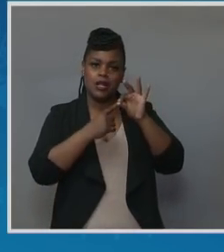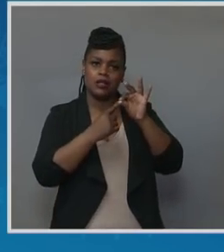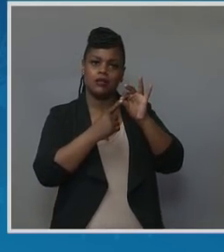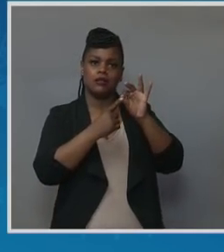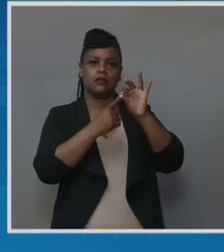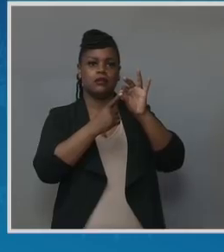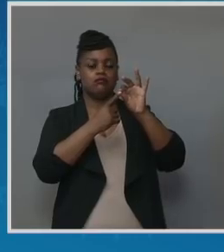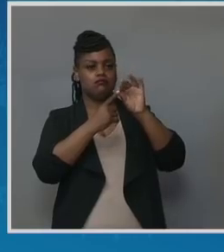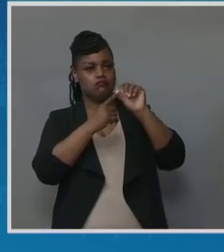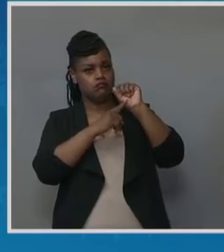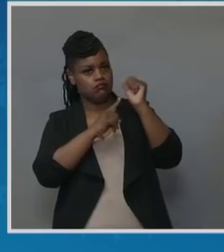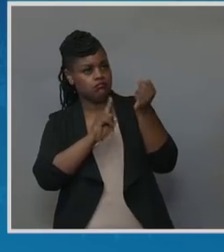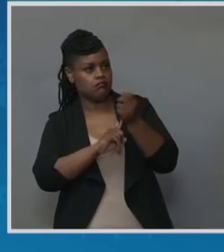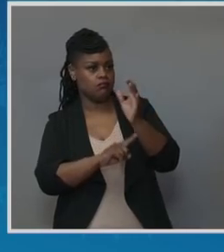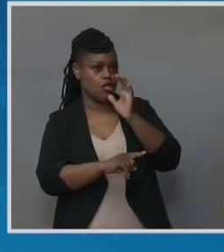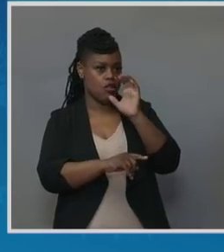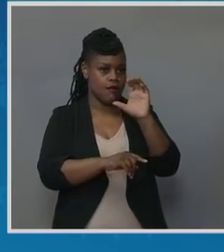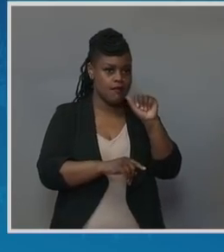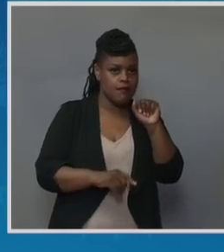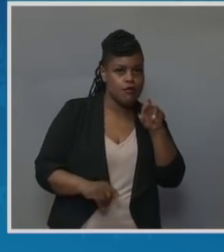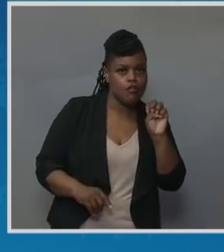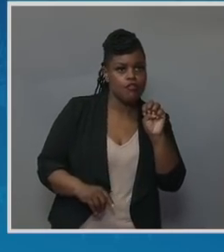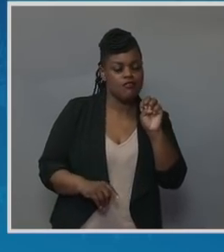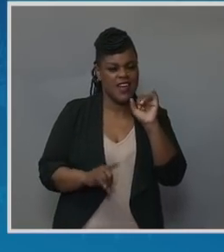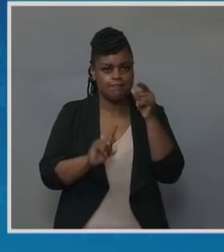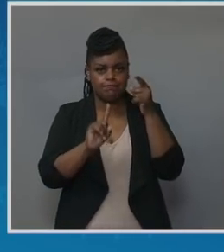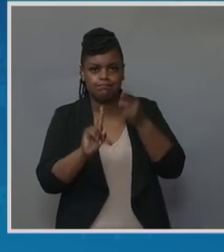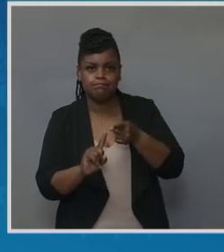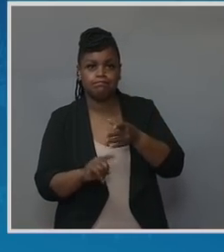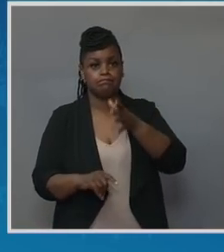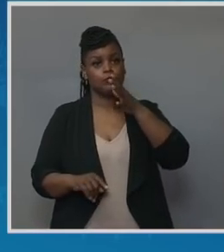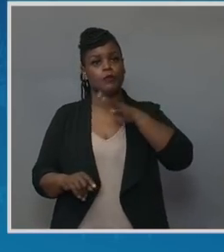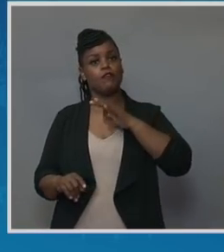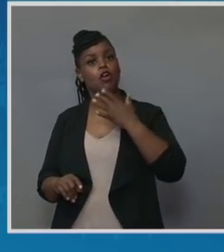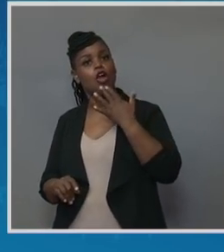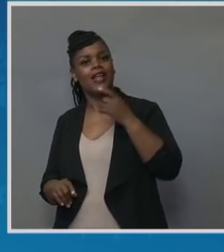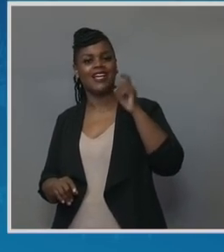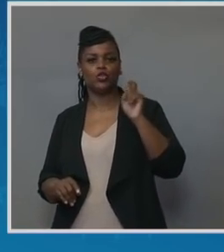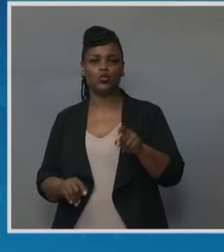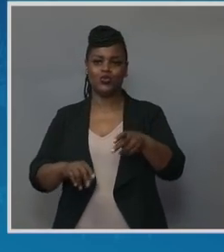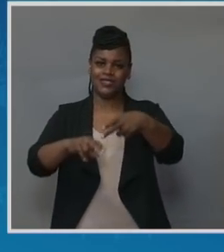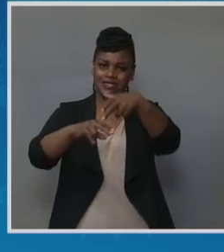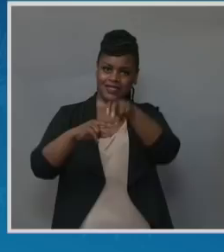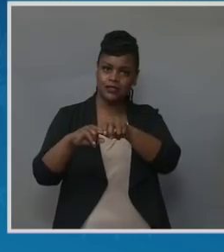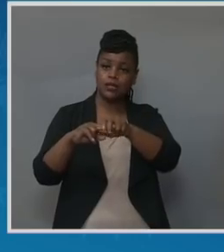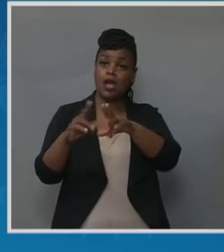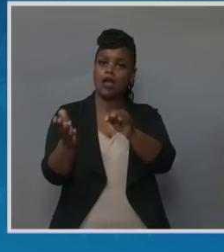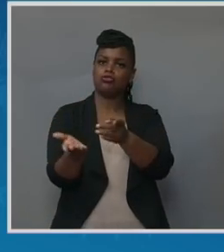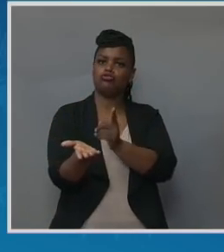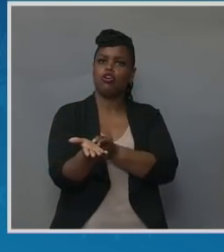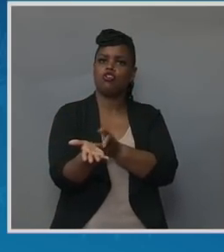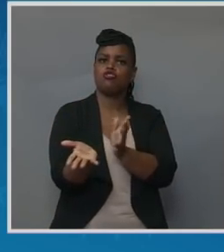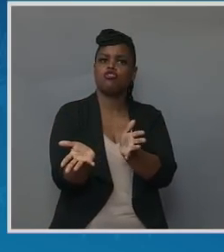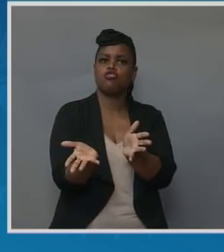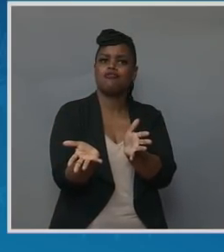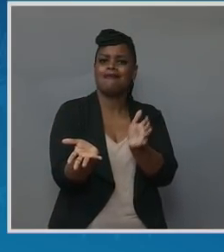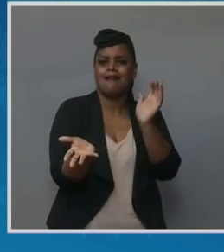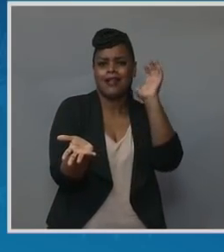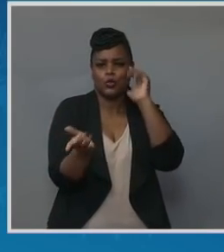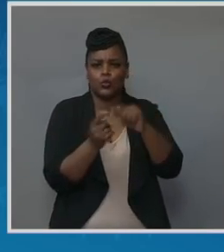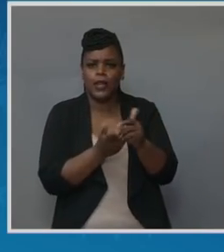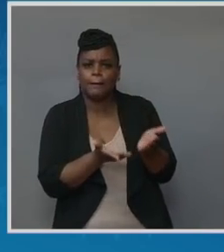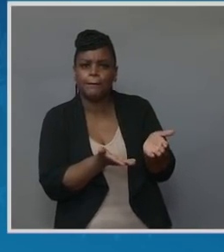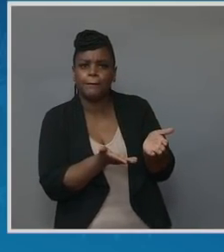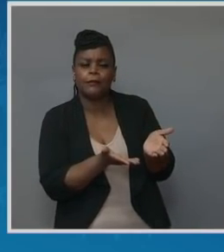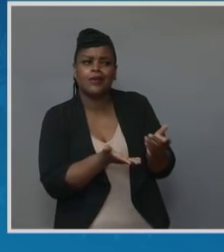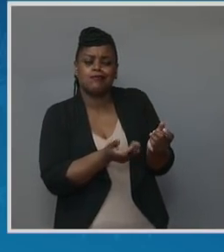care and with women of color, you need to sit down and talk and listen to them, understand where they're coming from, understand their